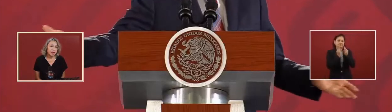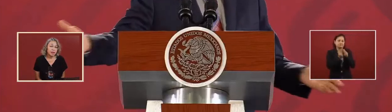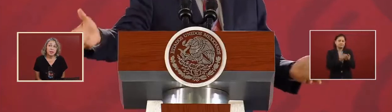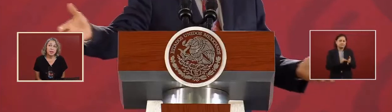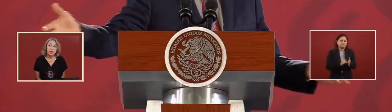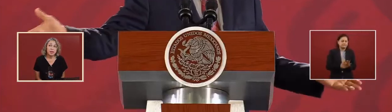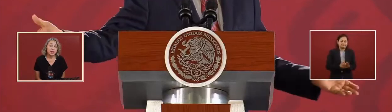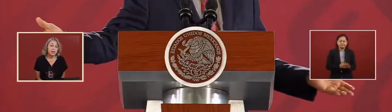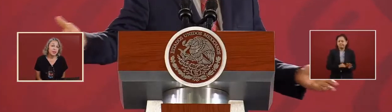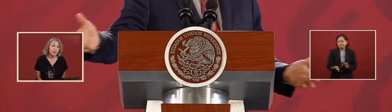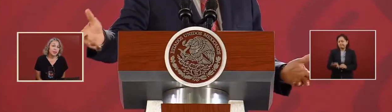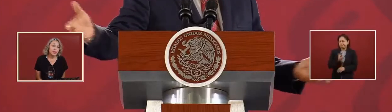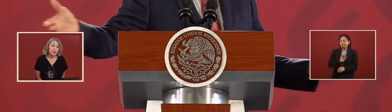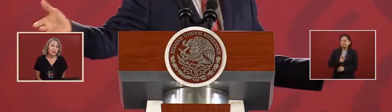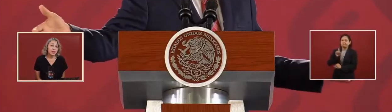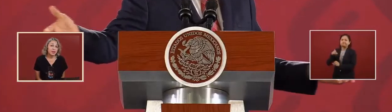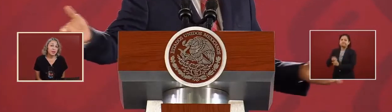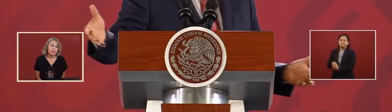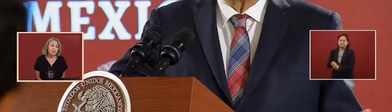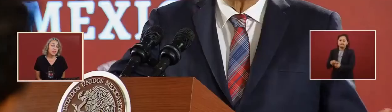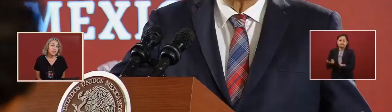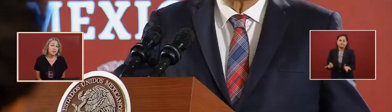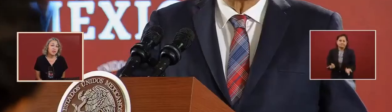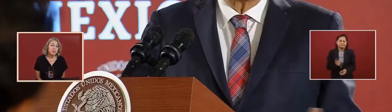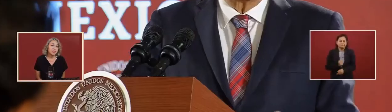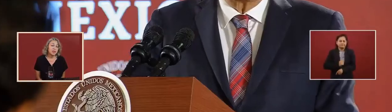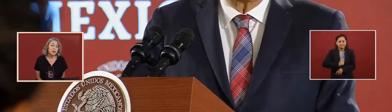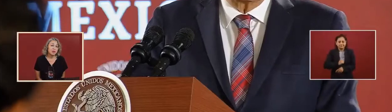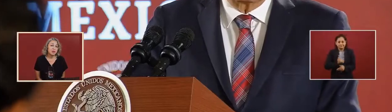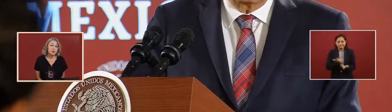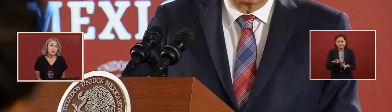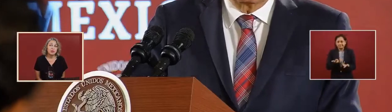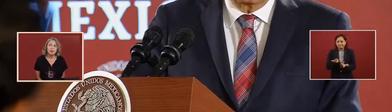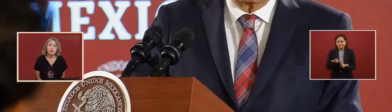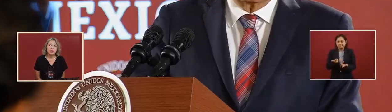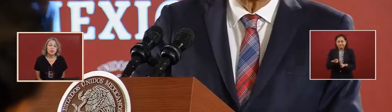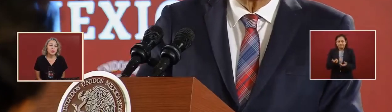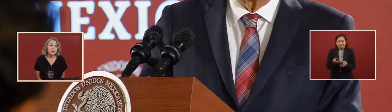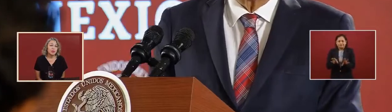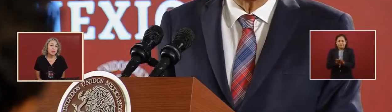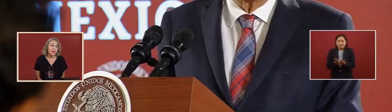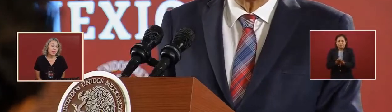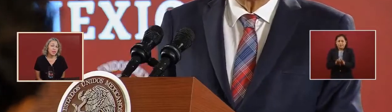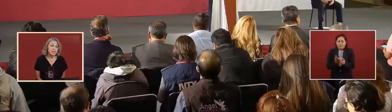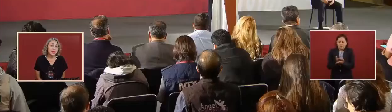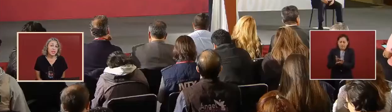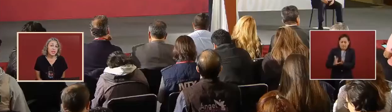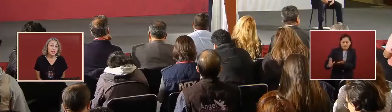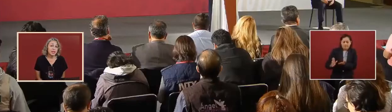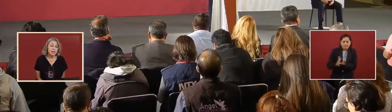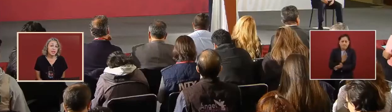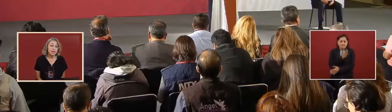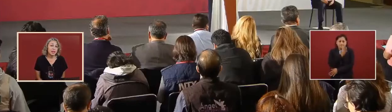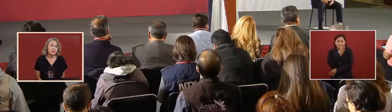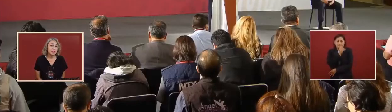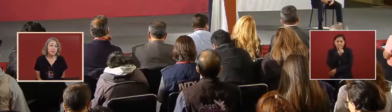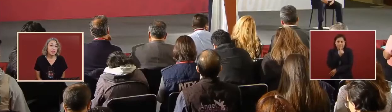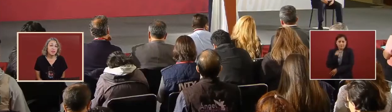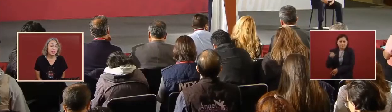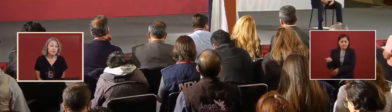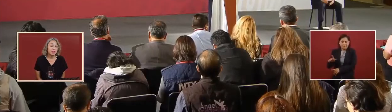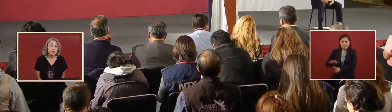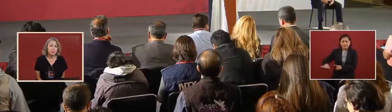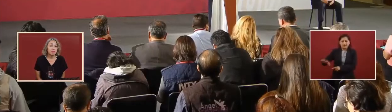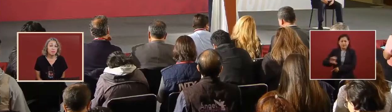So then there is no guarantee of security for the citizens.